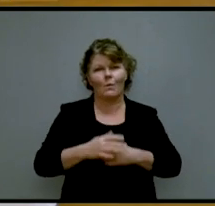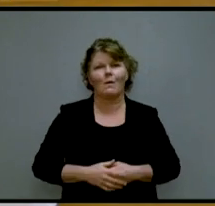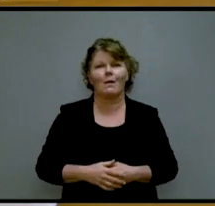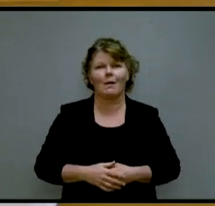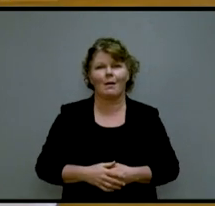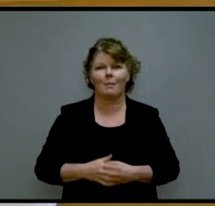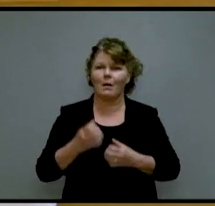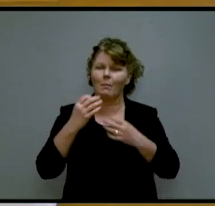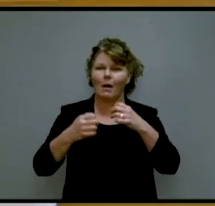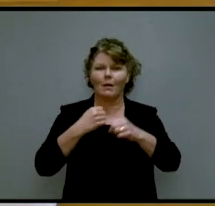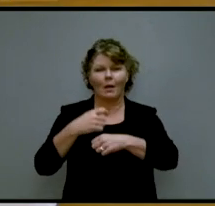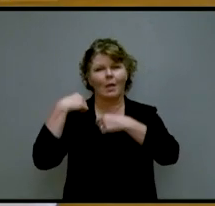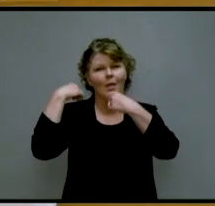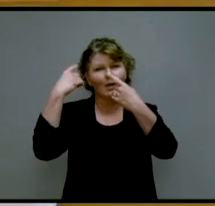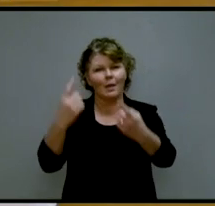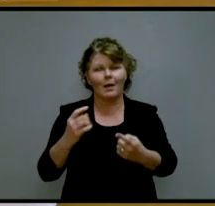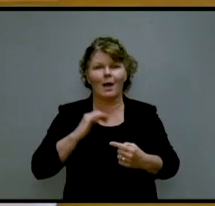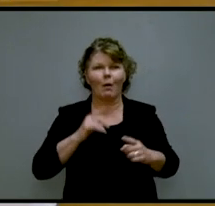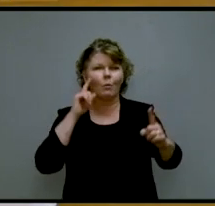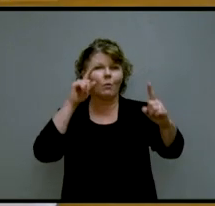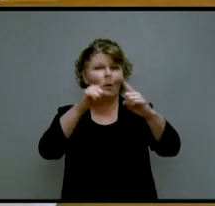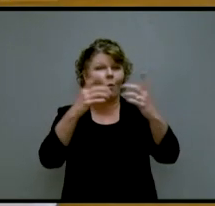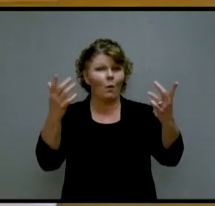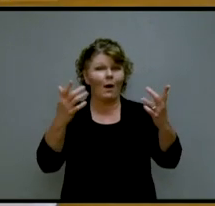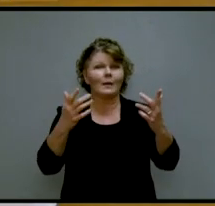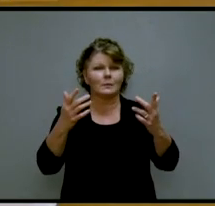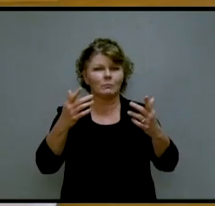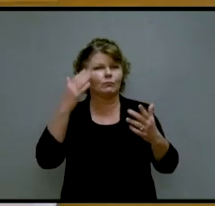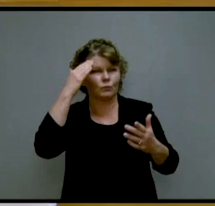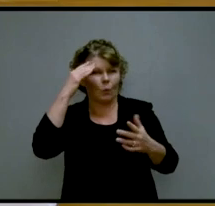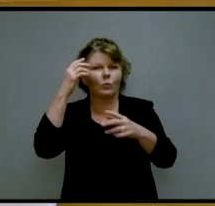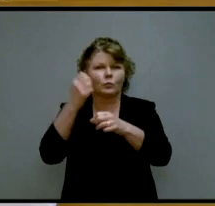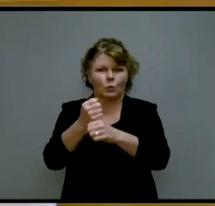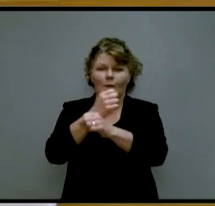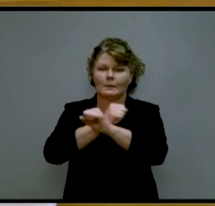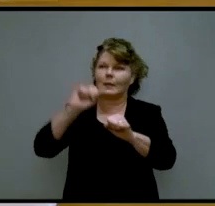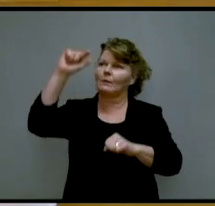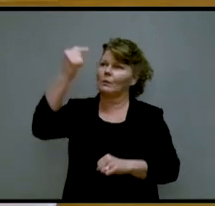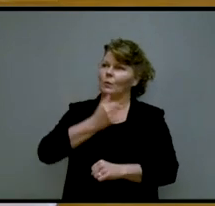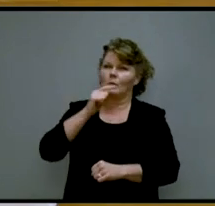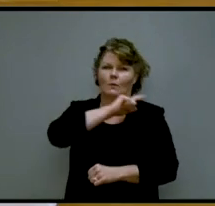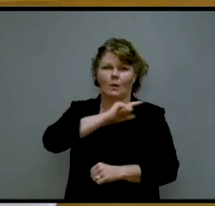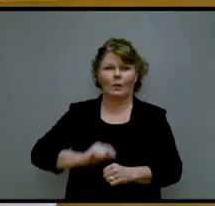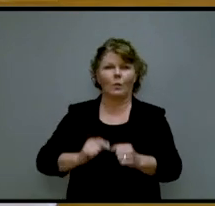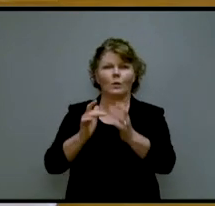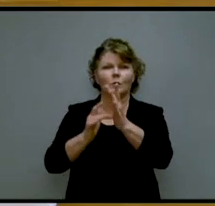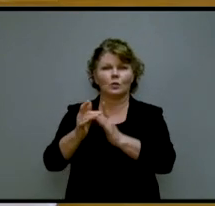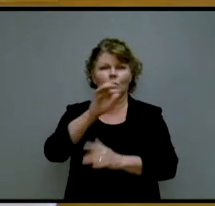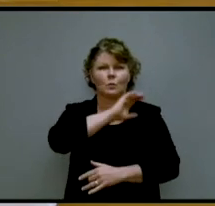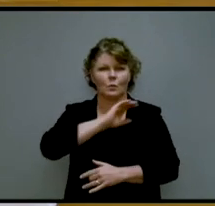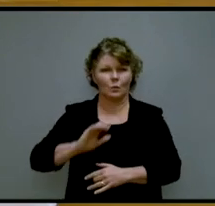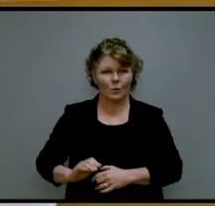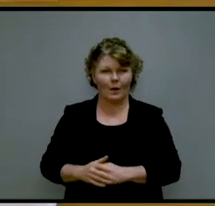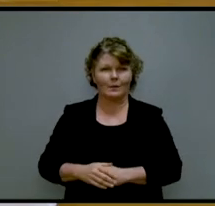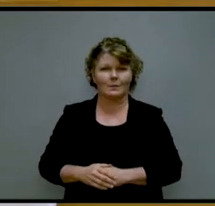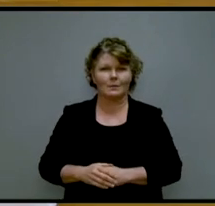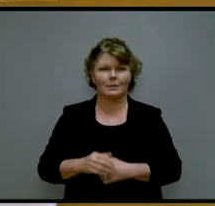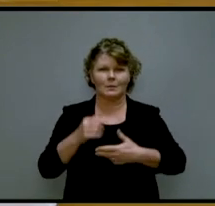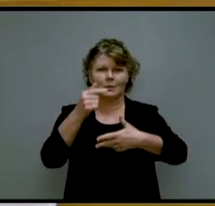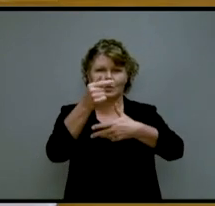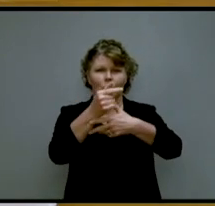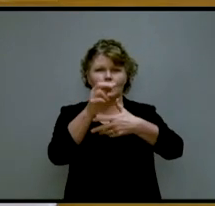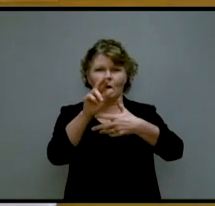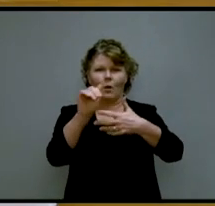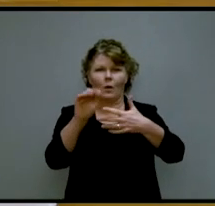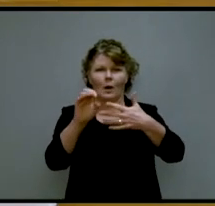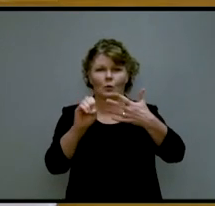For these many years, it has been our mission to help you to know and trust the saving grace of our Lord Jesus Christ. Grace is